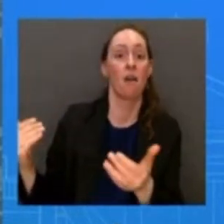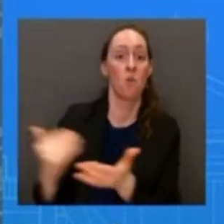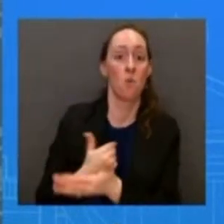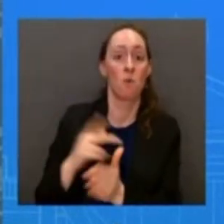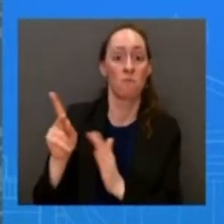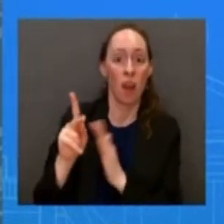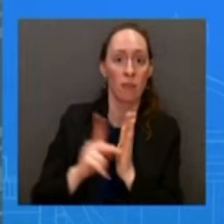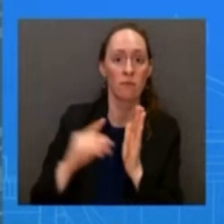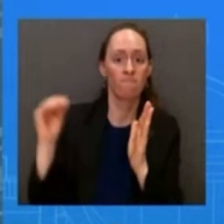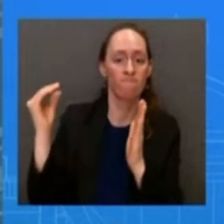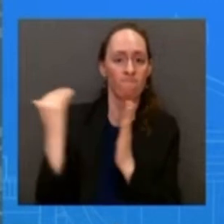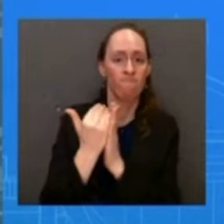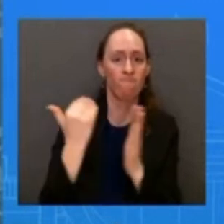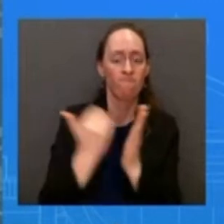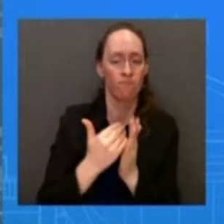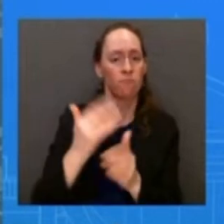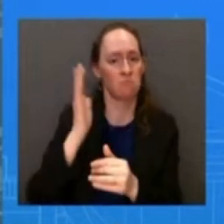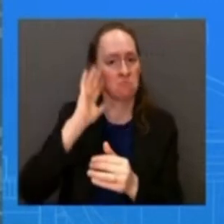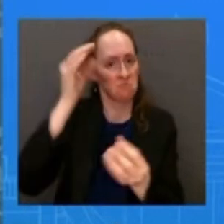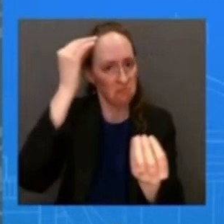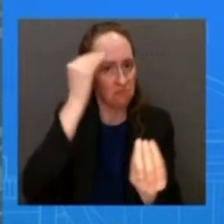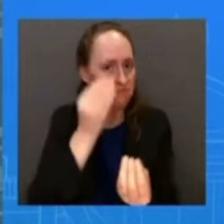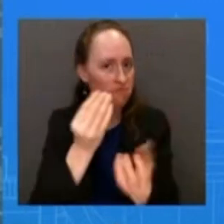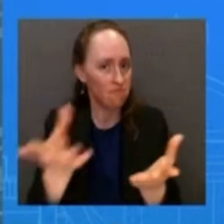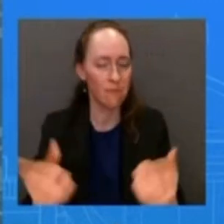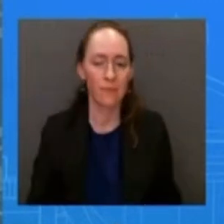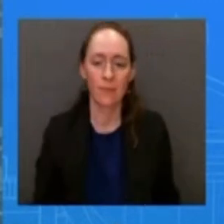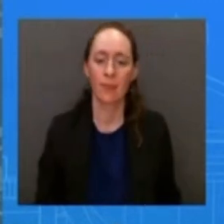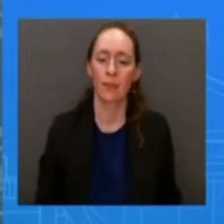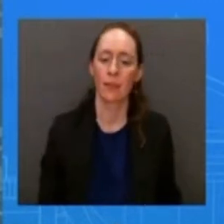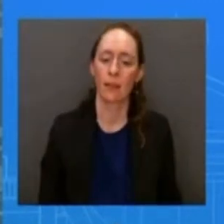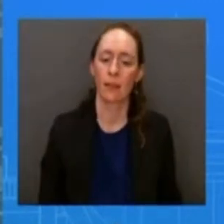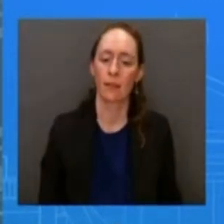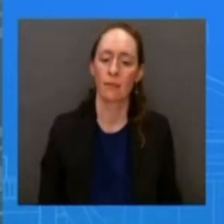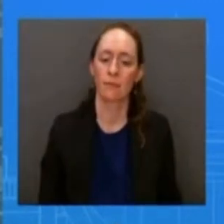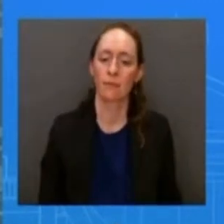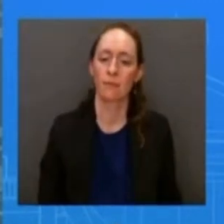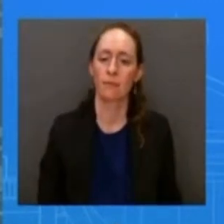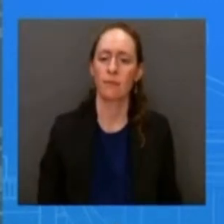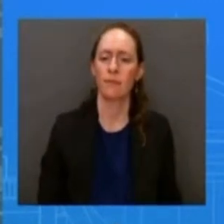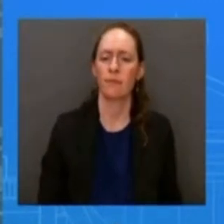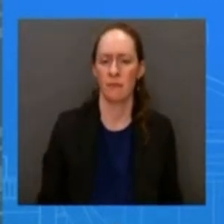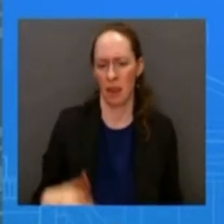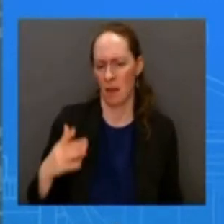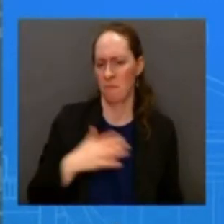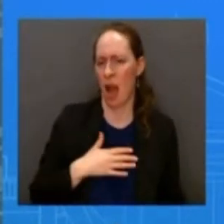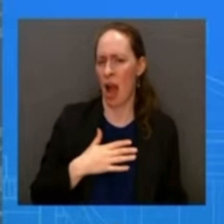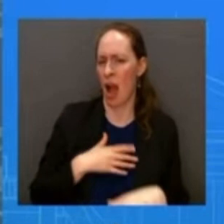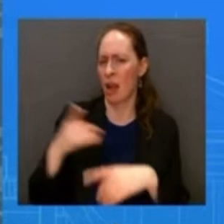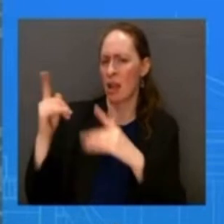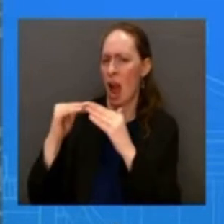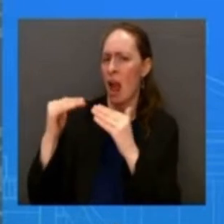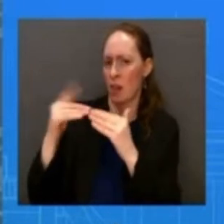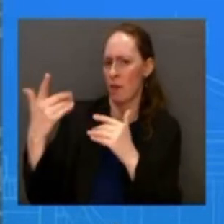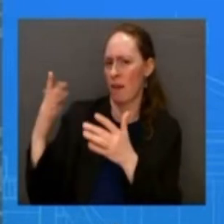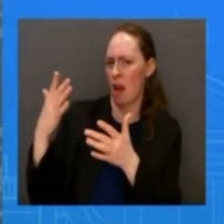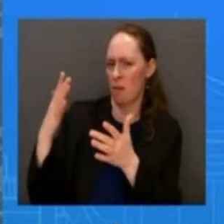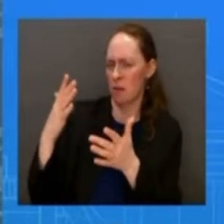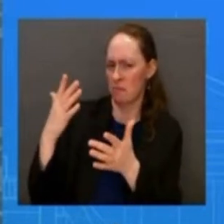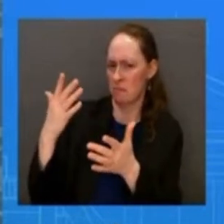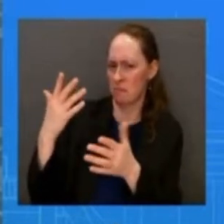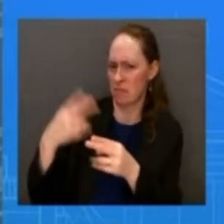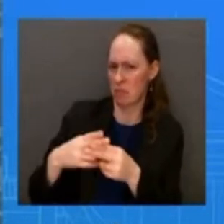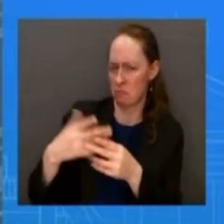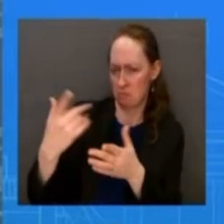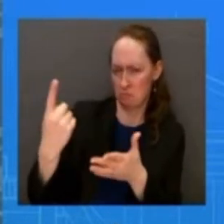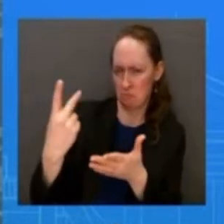believe my colleague mentioned later this week you'll hear what those protocols look like from this uh from this interagency team